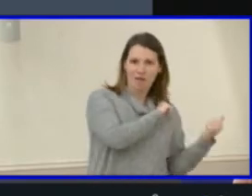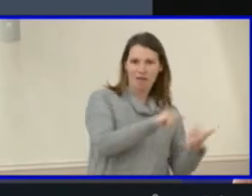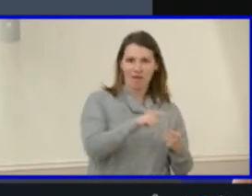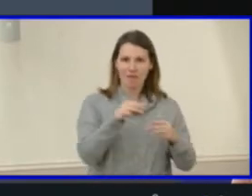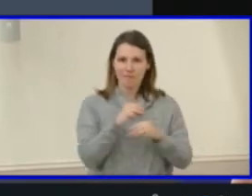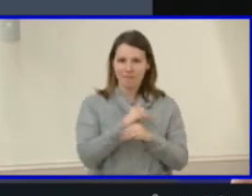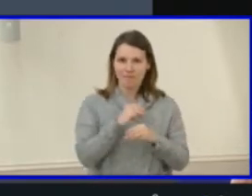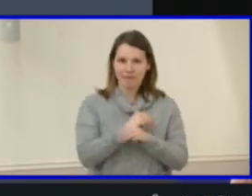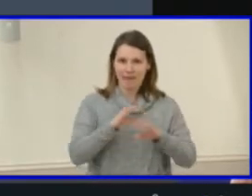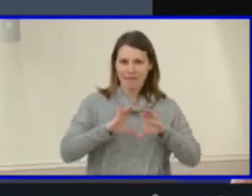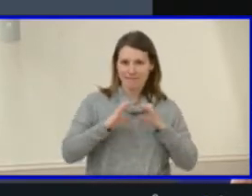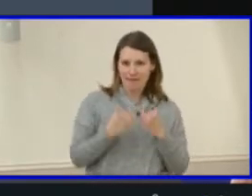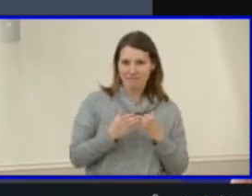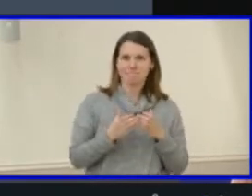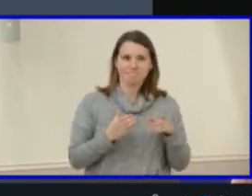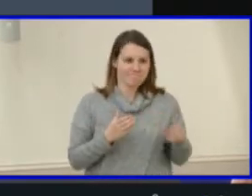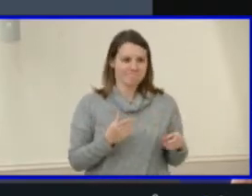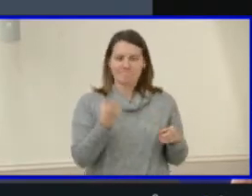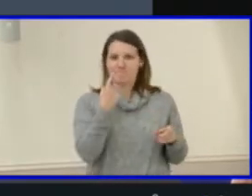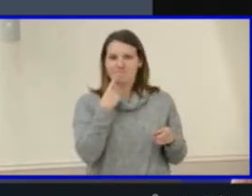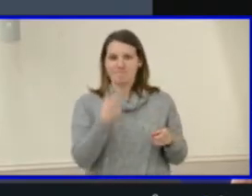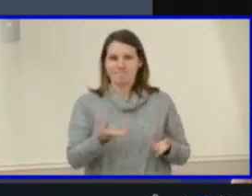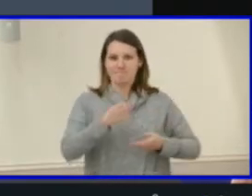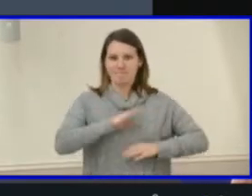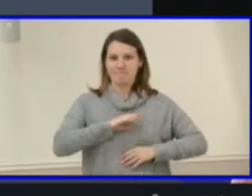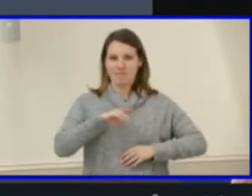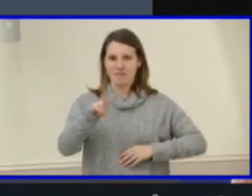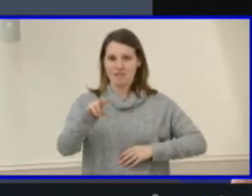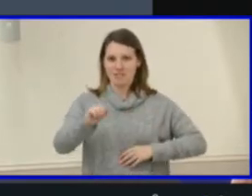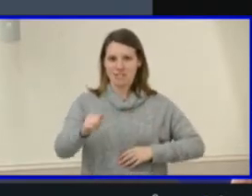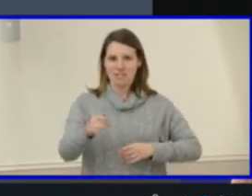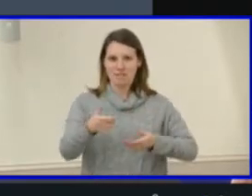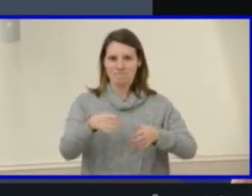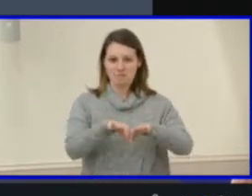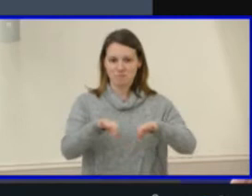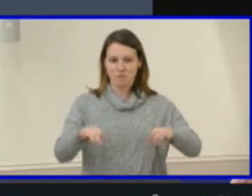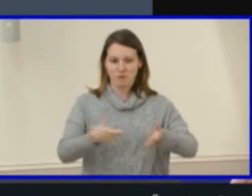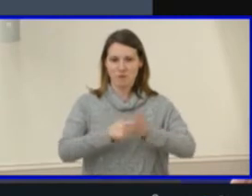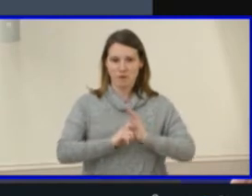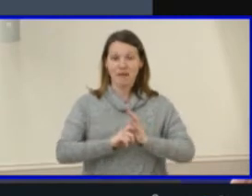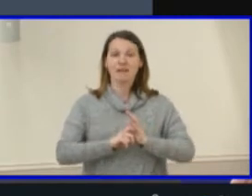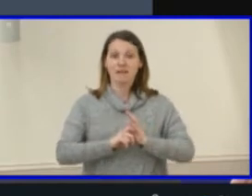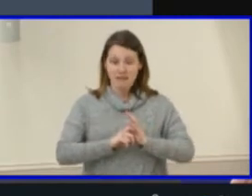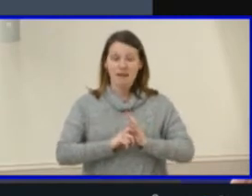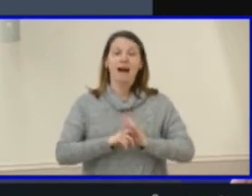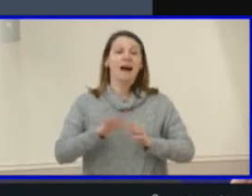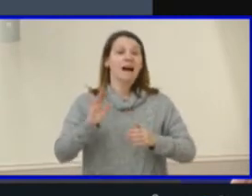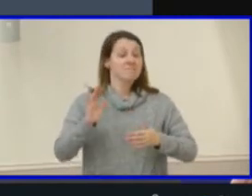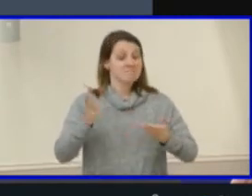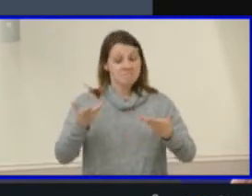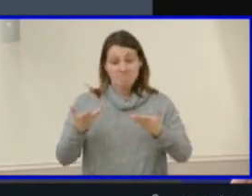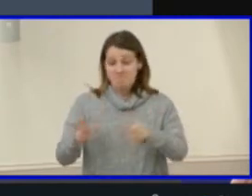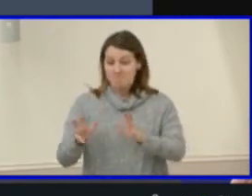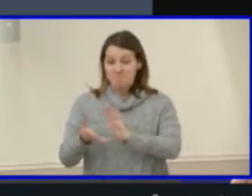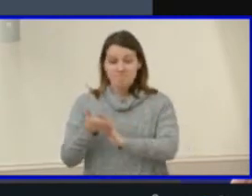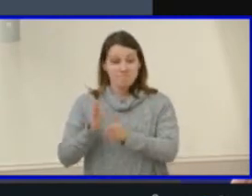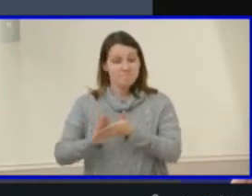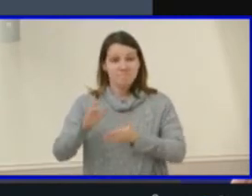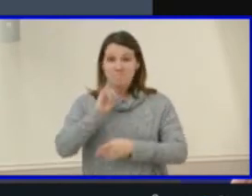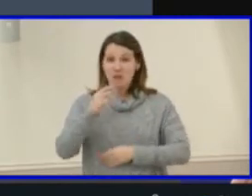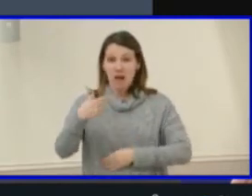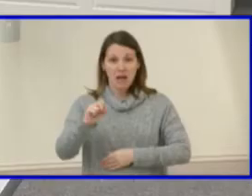pursued to meet the math requirement of the Virginia diploma. This brings us to the end of all recommended high school course revisions.